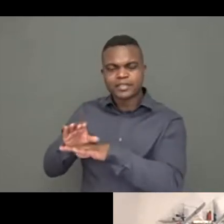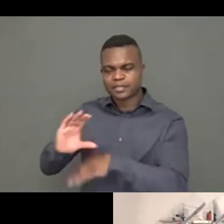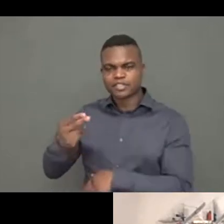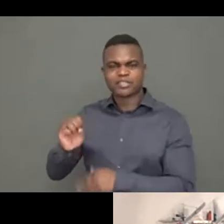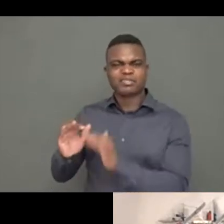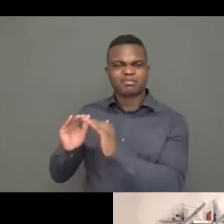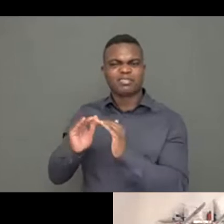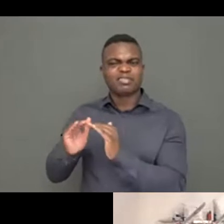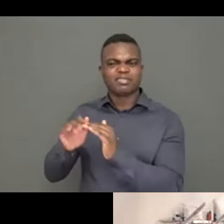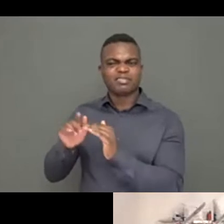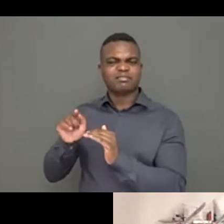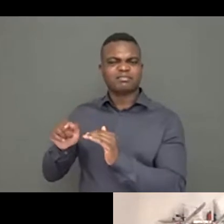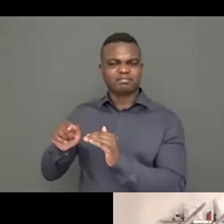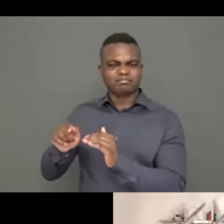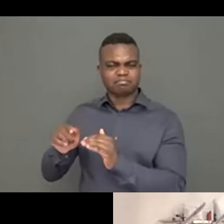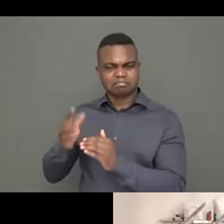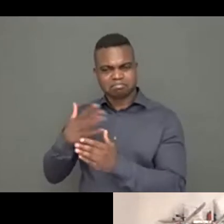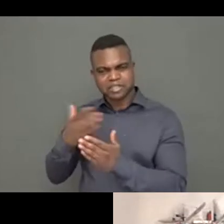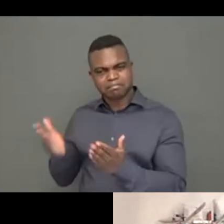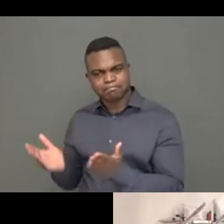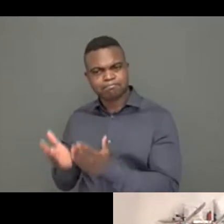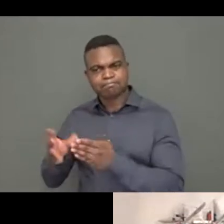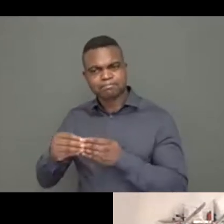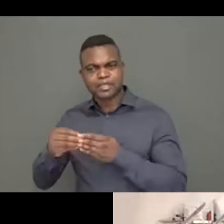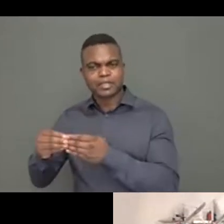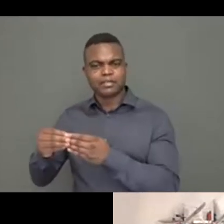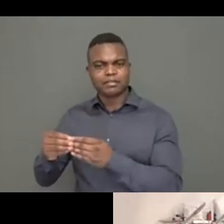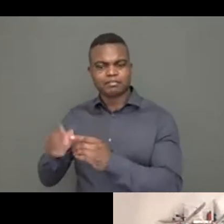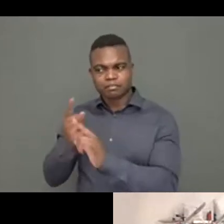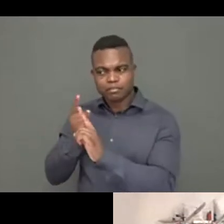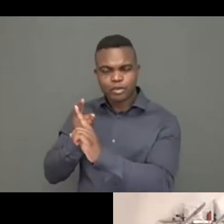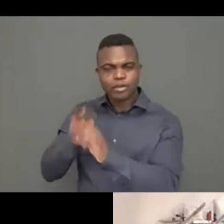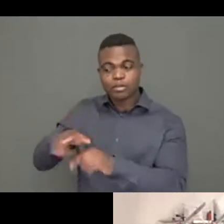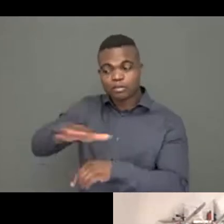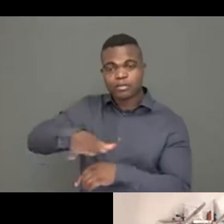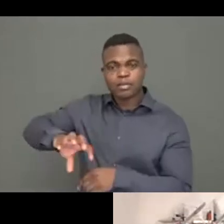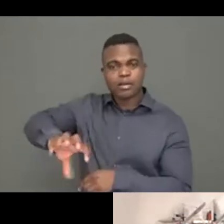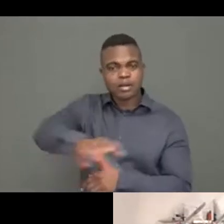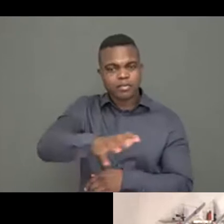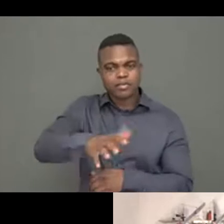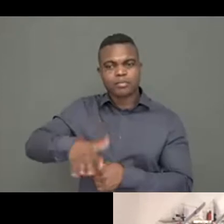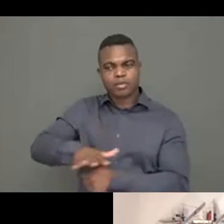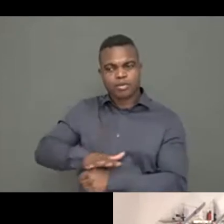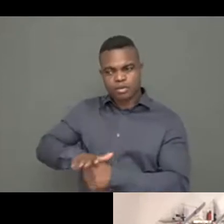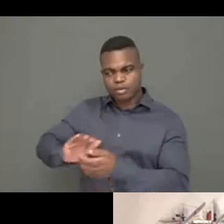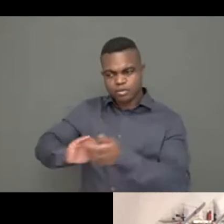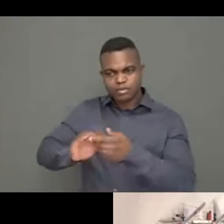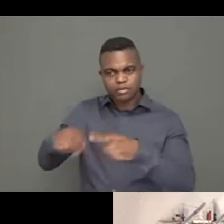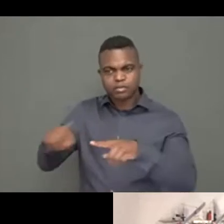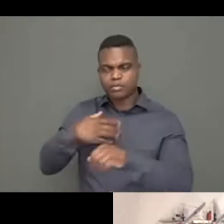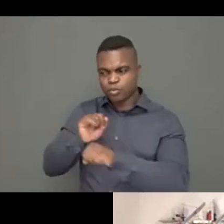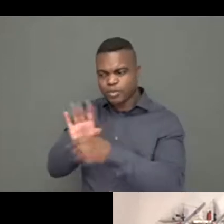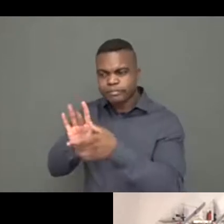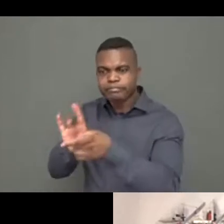So can you give us a brief rundown on what is the CHS as a standard? And what is the CHS Alliance? And what is the